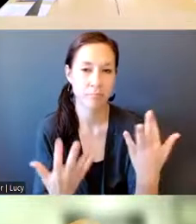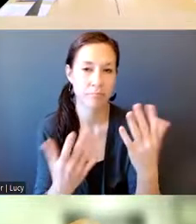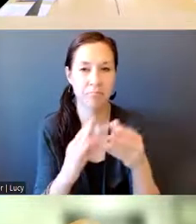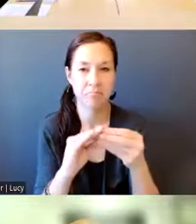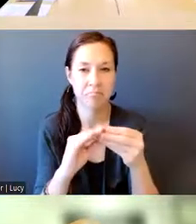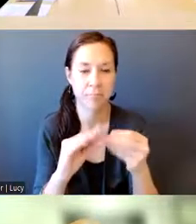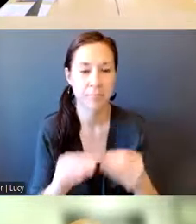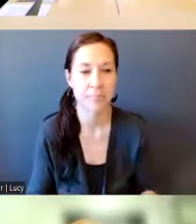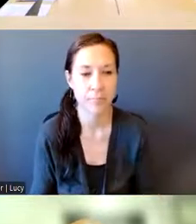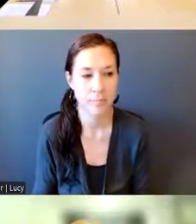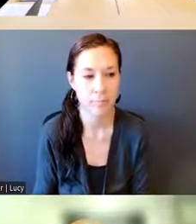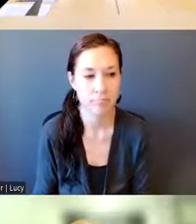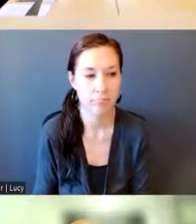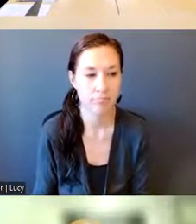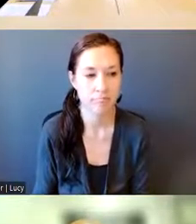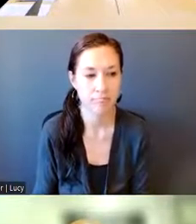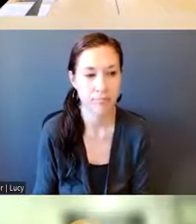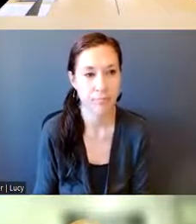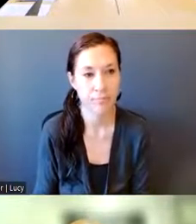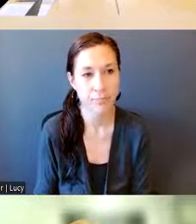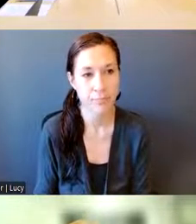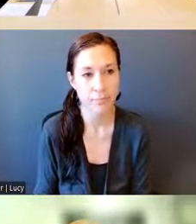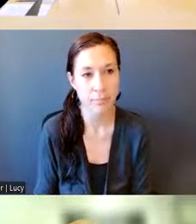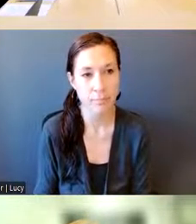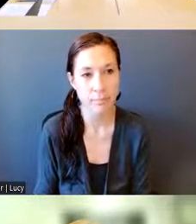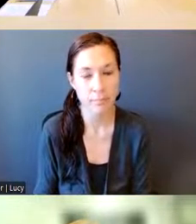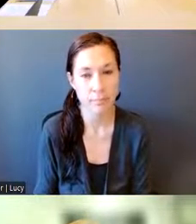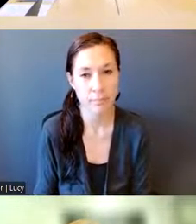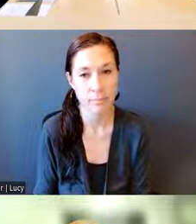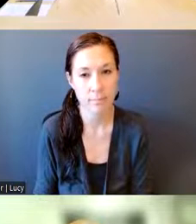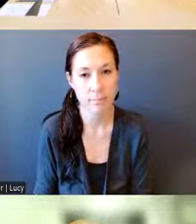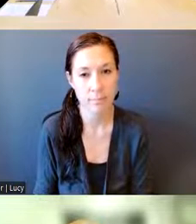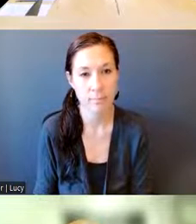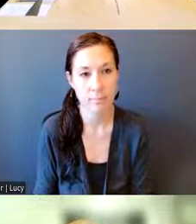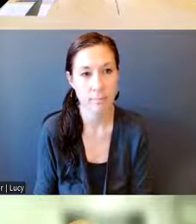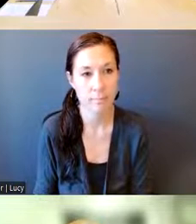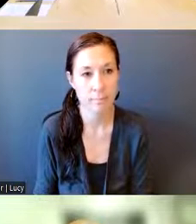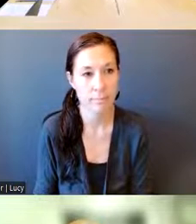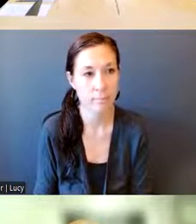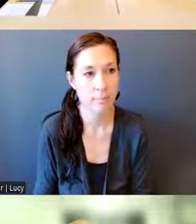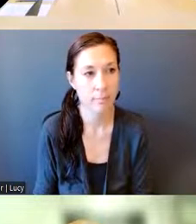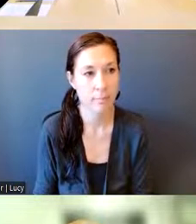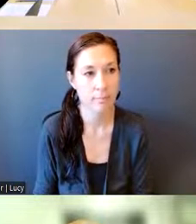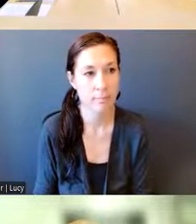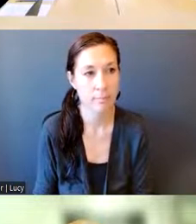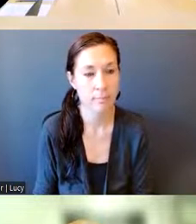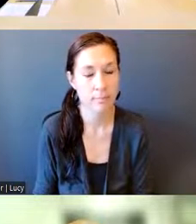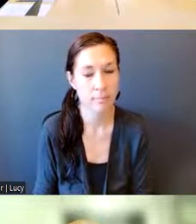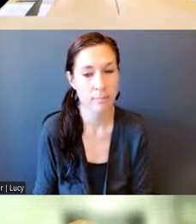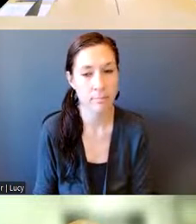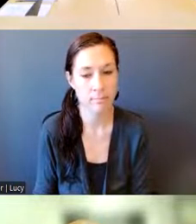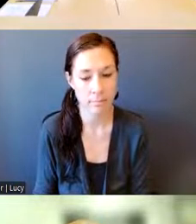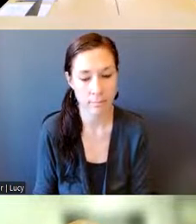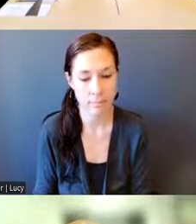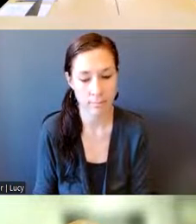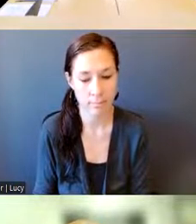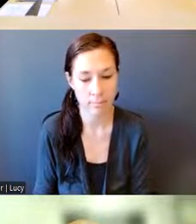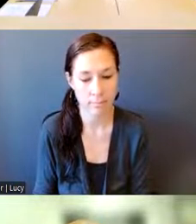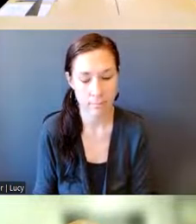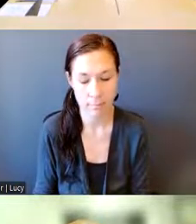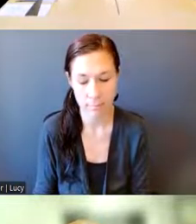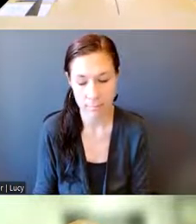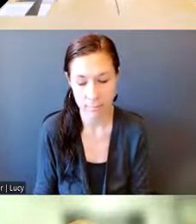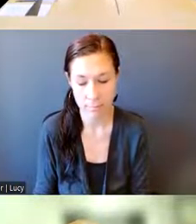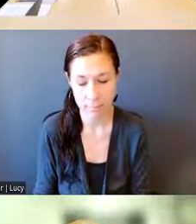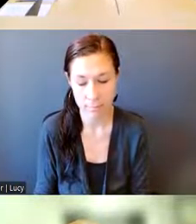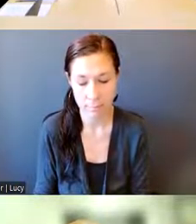-Verdian interpretação para Creole de Cabo Verde. Favor, pa bu siste esrunyão e oubil ta